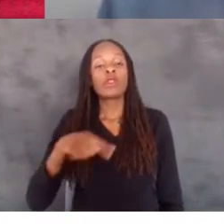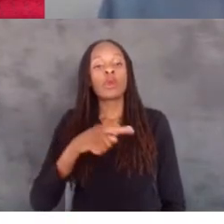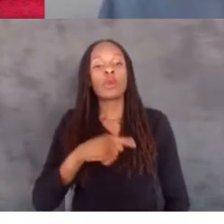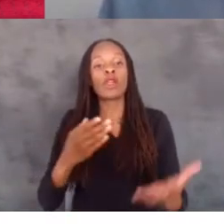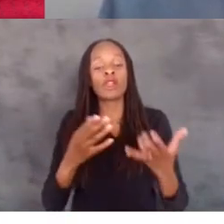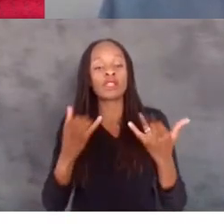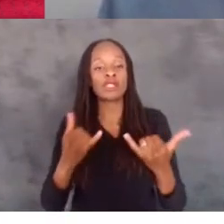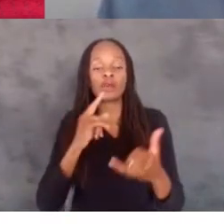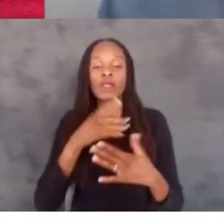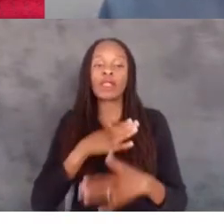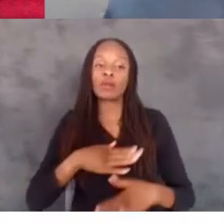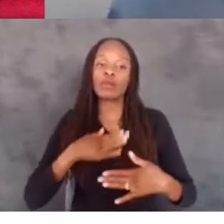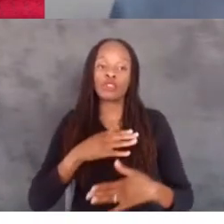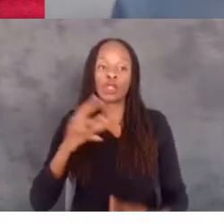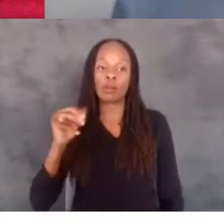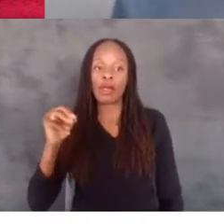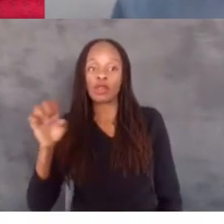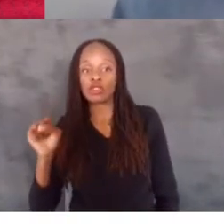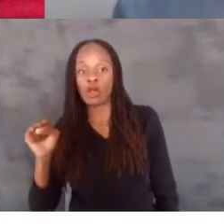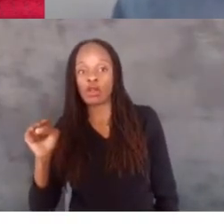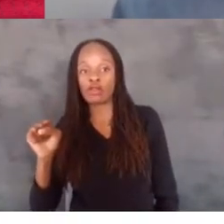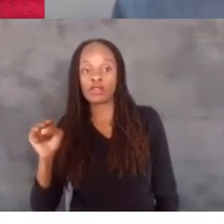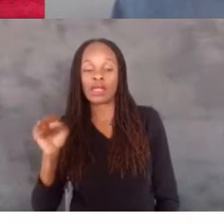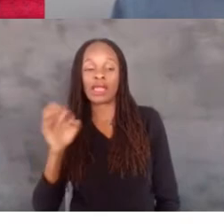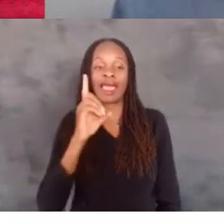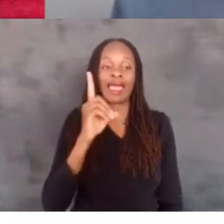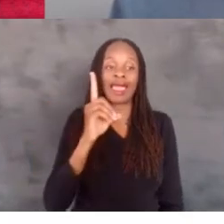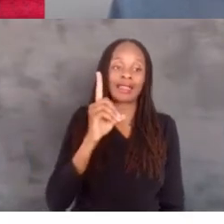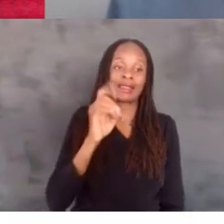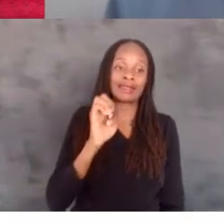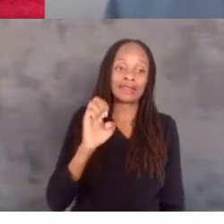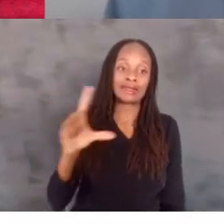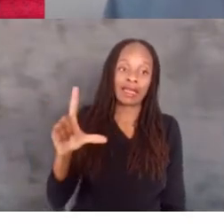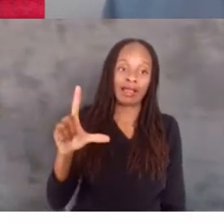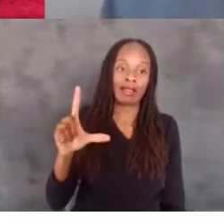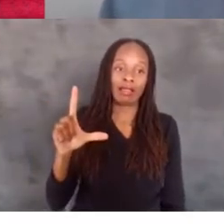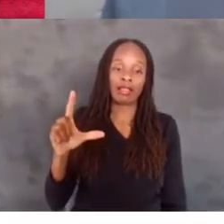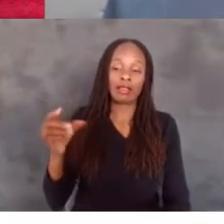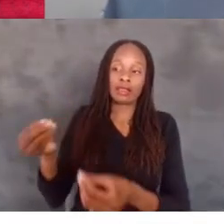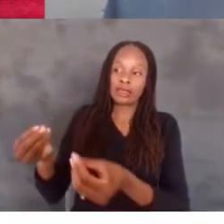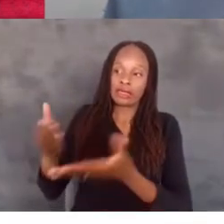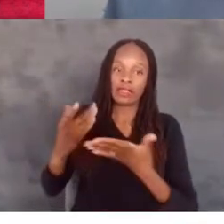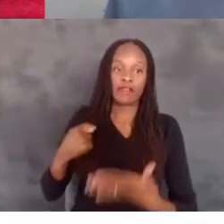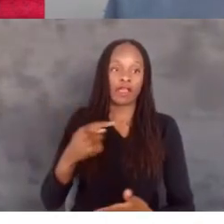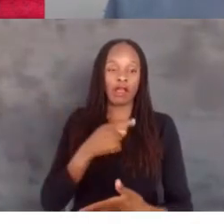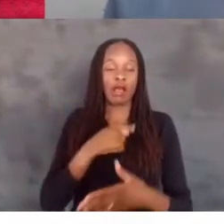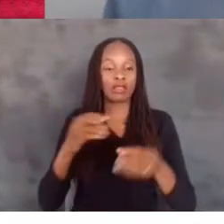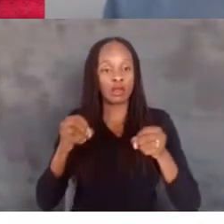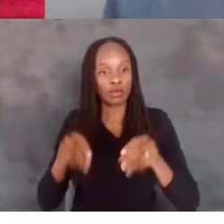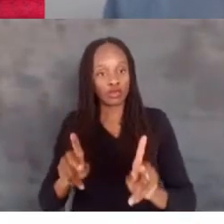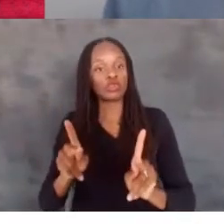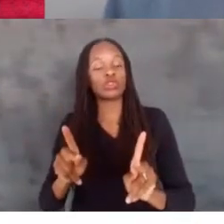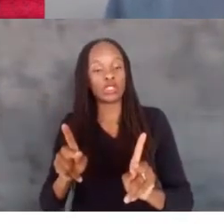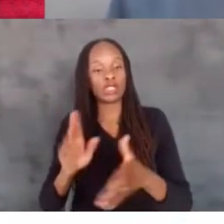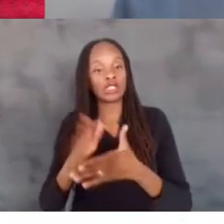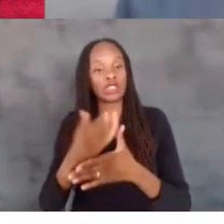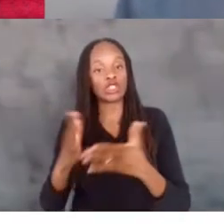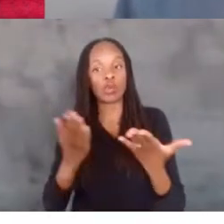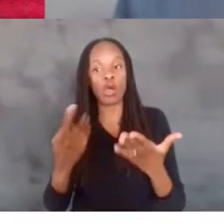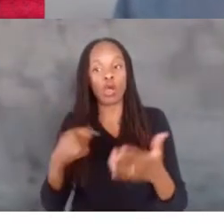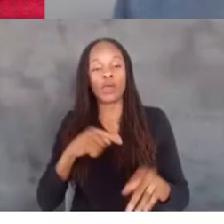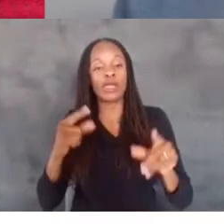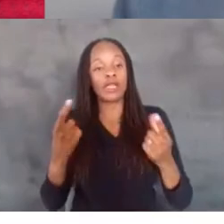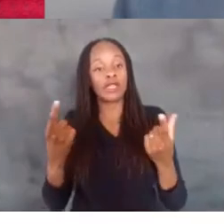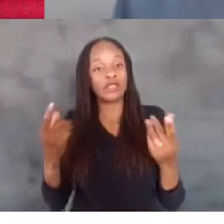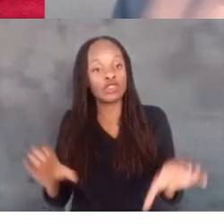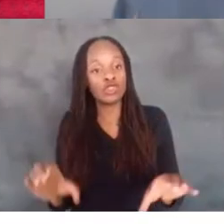appreciative of Microsoft and Dell giving us the opportunity to share with you what we do and encourage